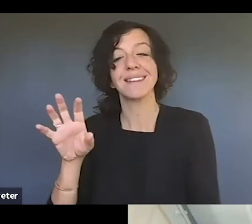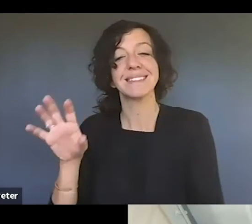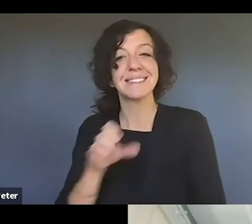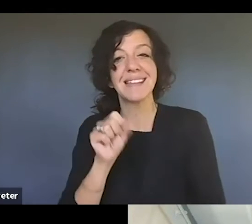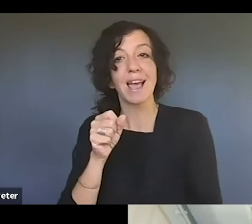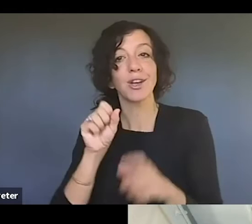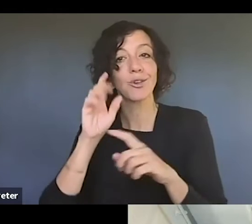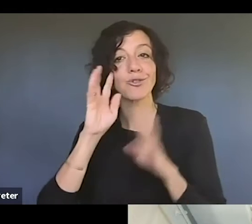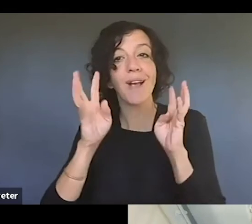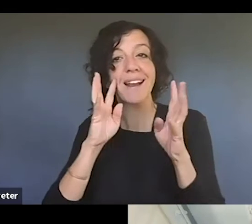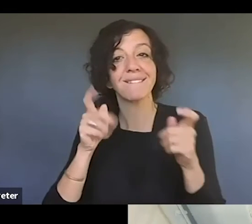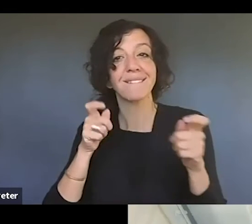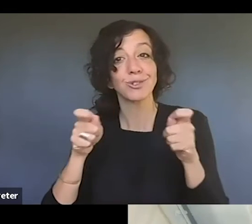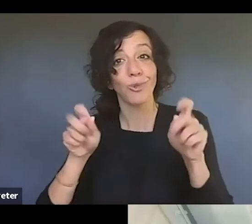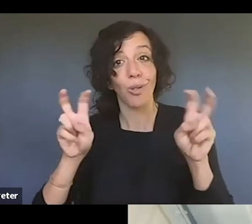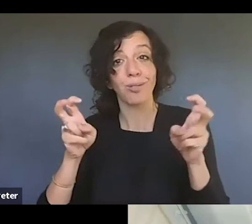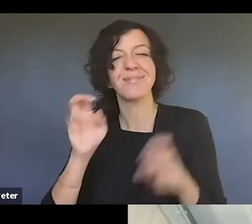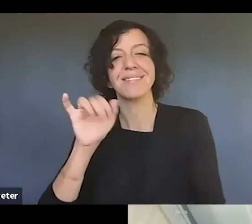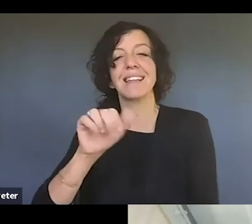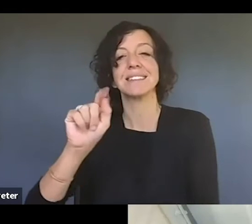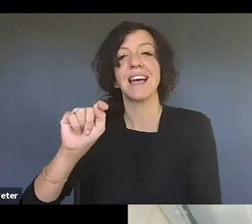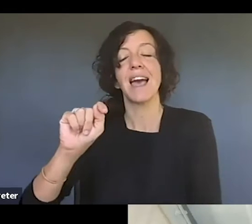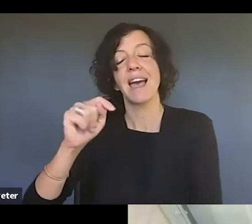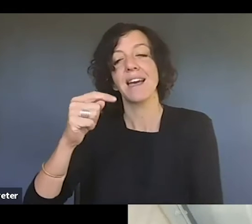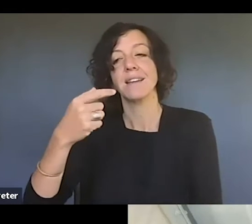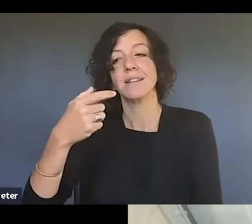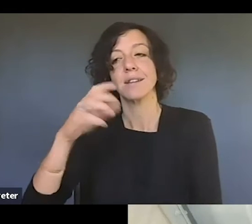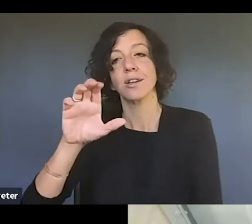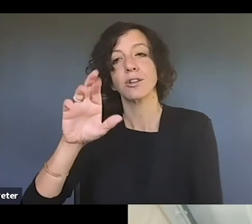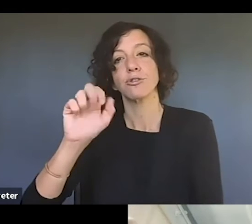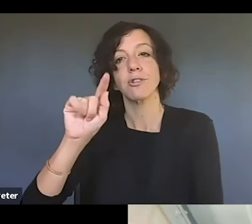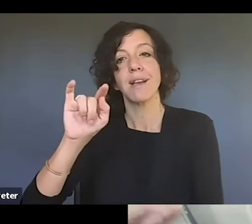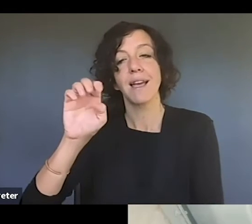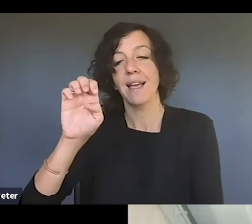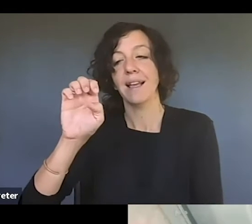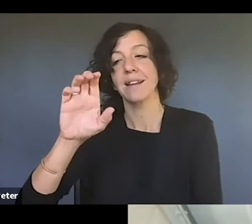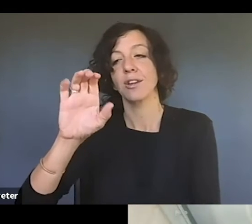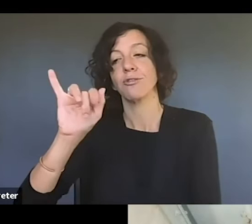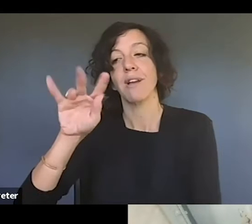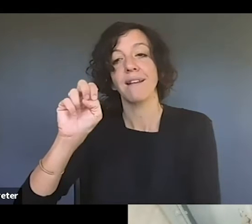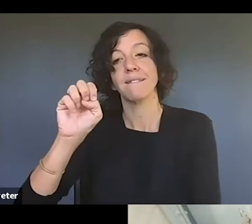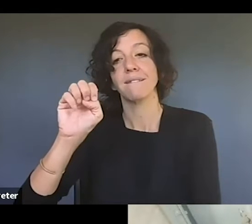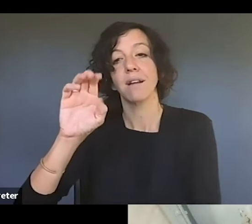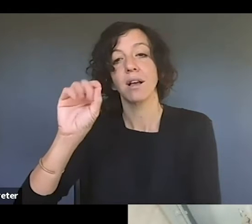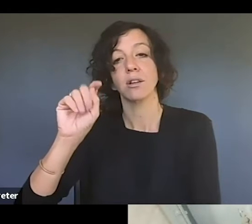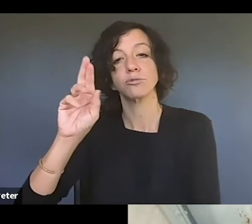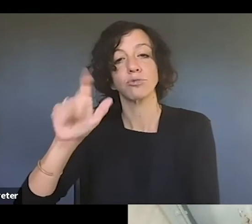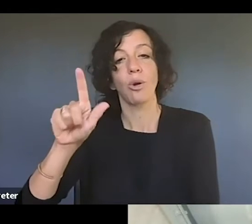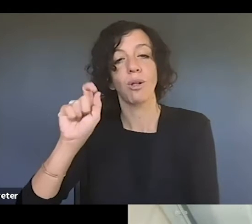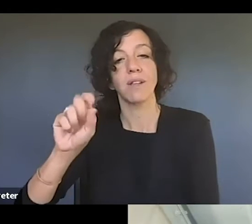takecreativecontrol.org, where we do a lot of work in different communities. We go to different cities across the country,